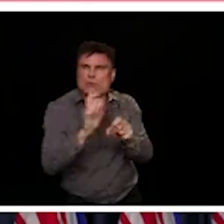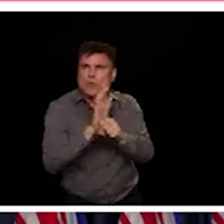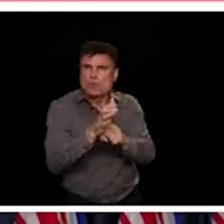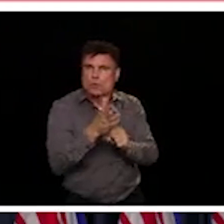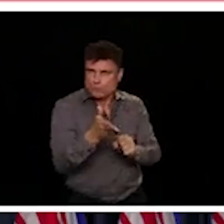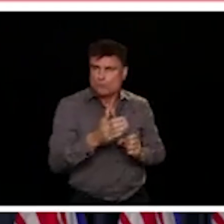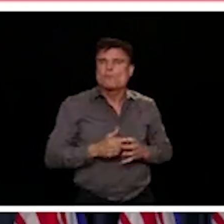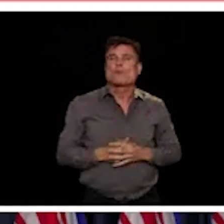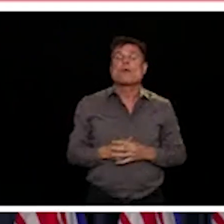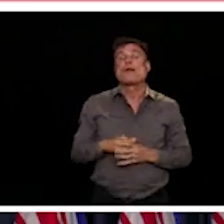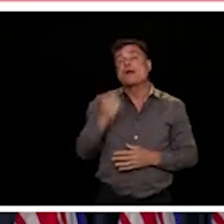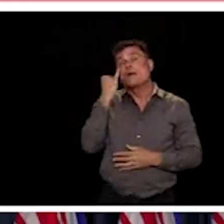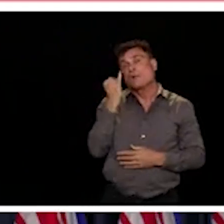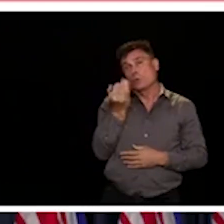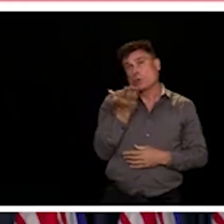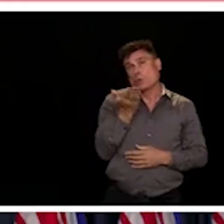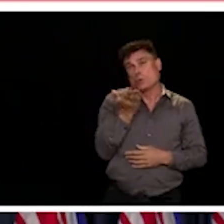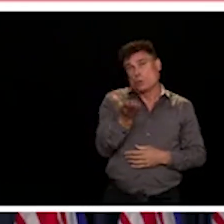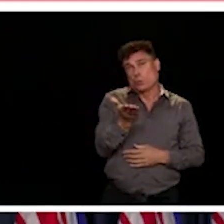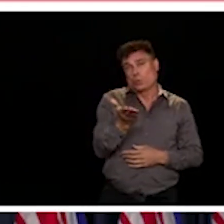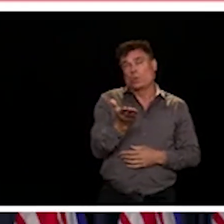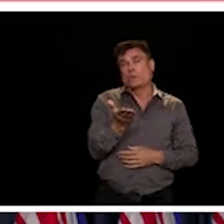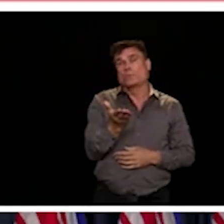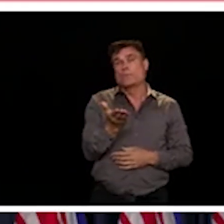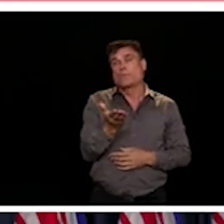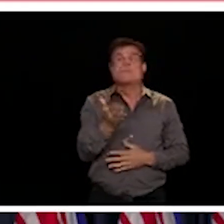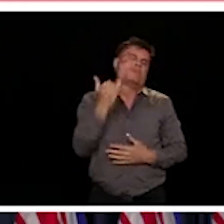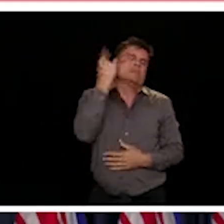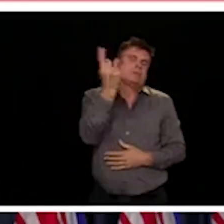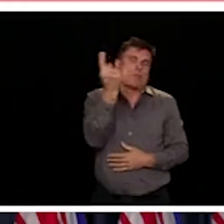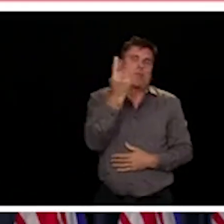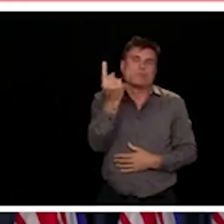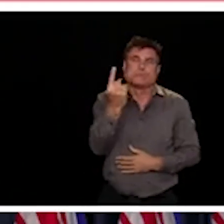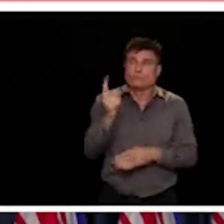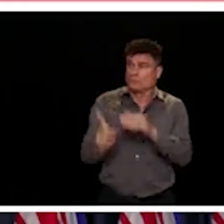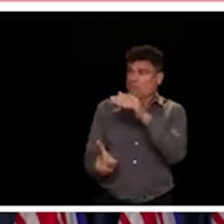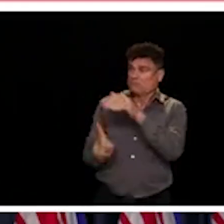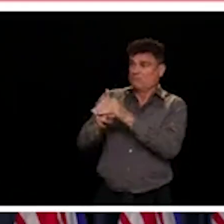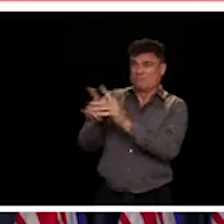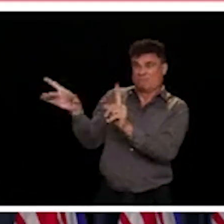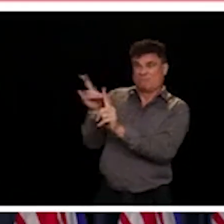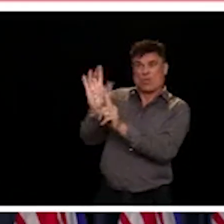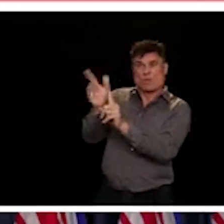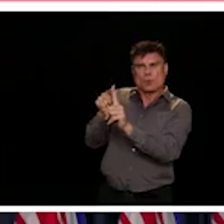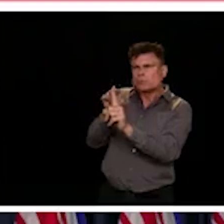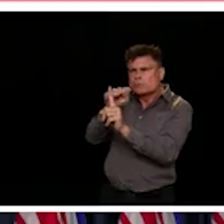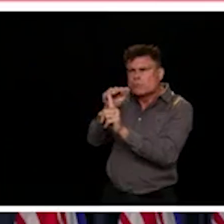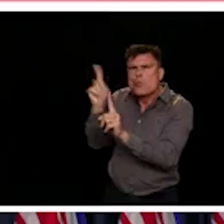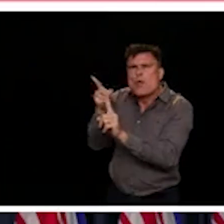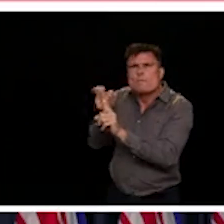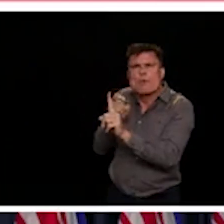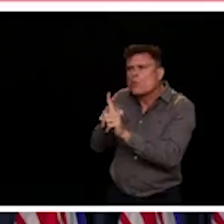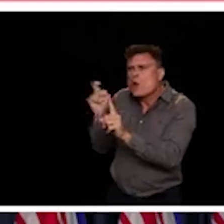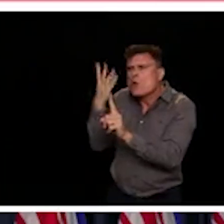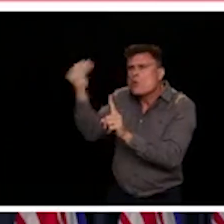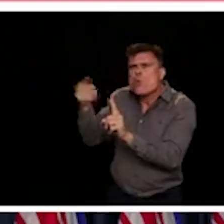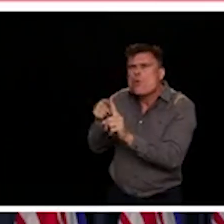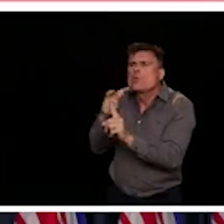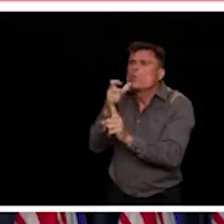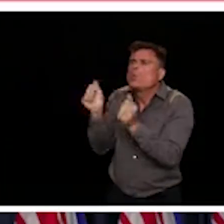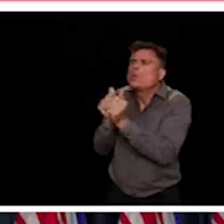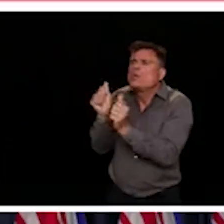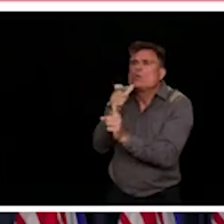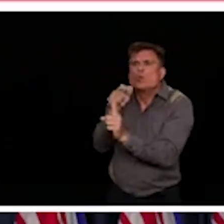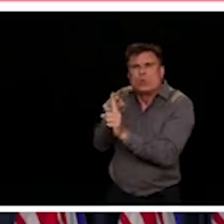others so that you're not passing it on, particularly to those that you're closest to. And how we do that is through the public health work